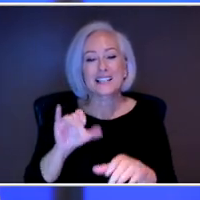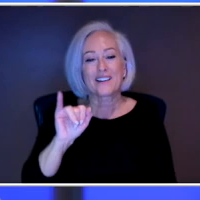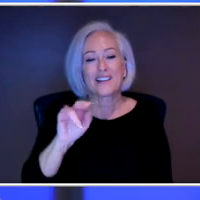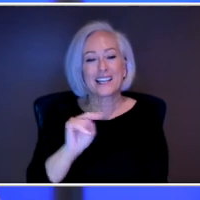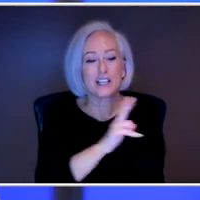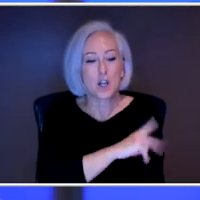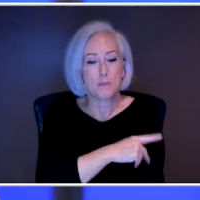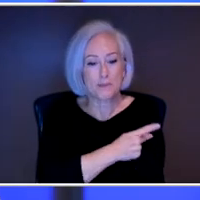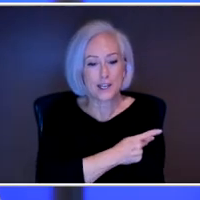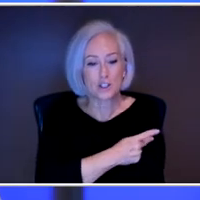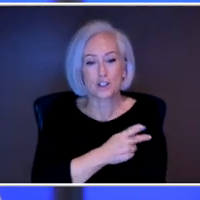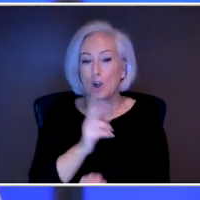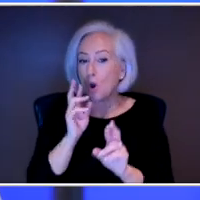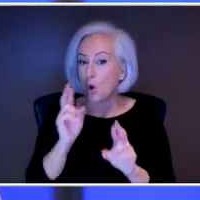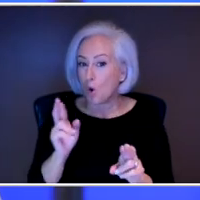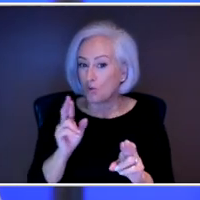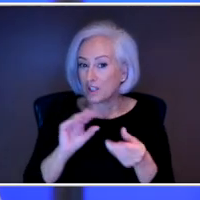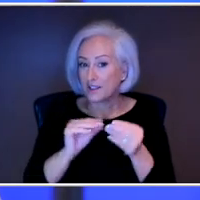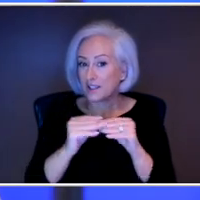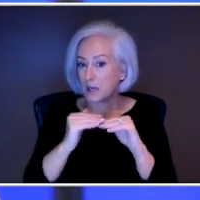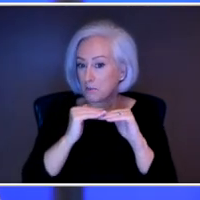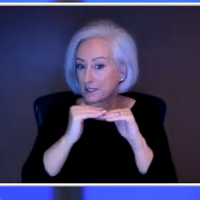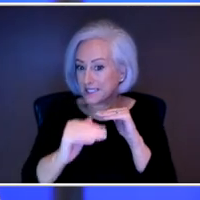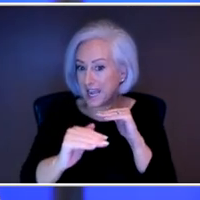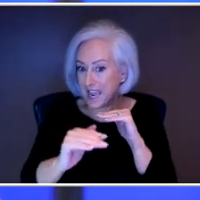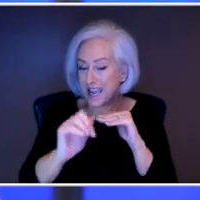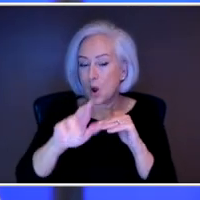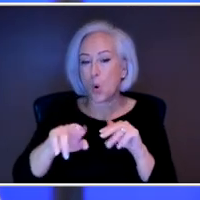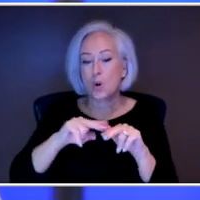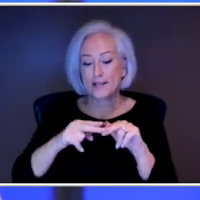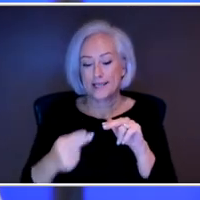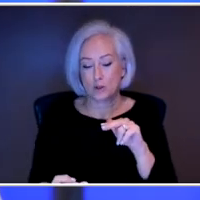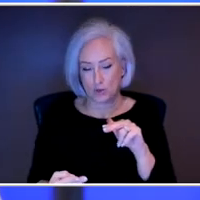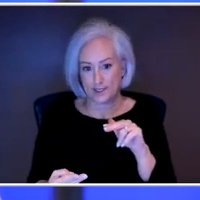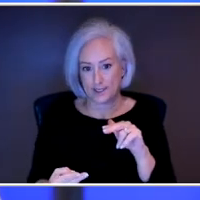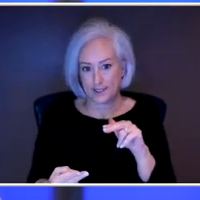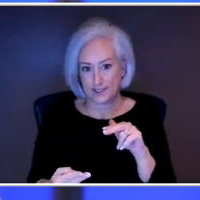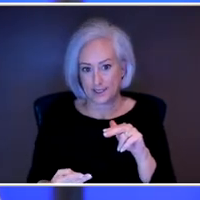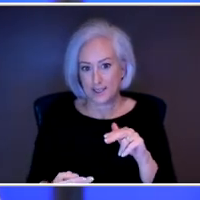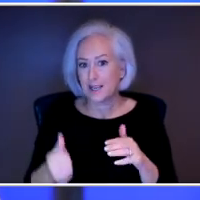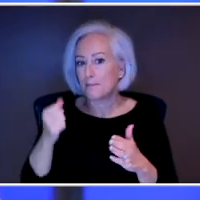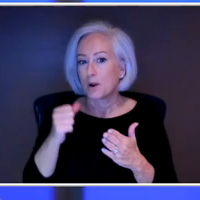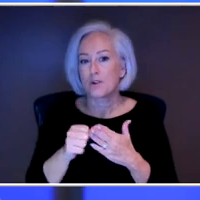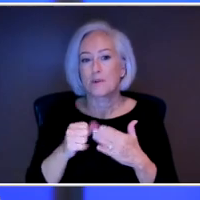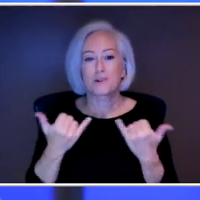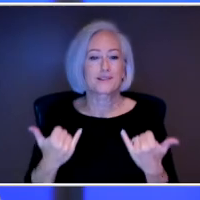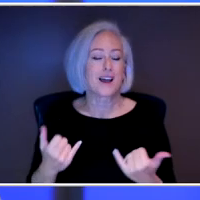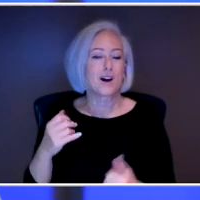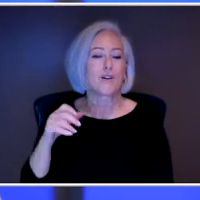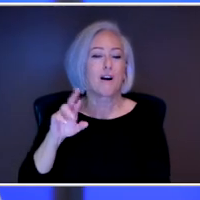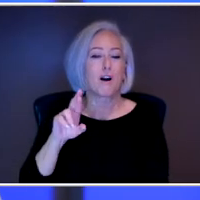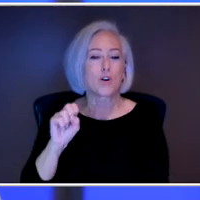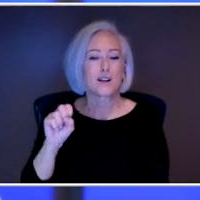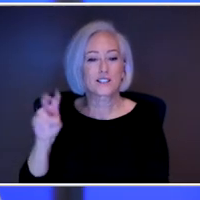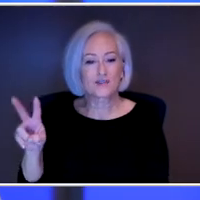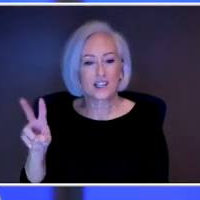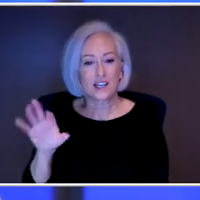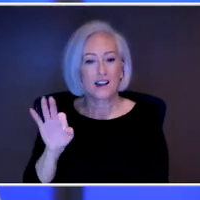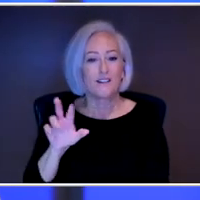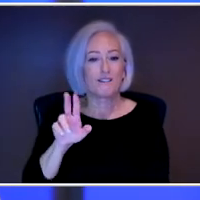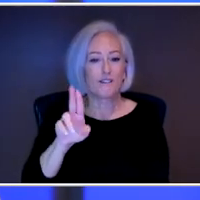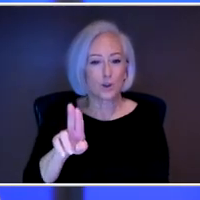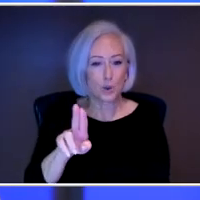numbers either stay around that level, hopefully will decrease in the next few weeks. But remember, it's also flu and RSV season. So wash your hands, get vaccinated,